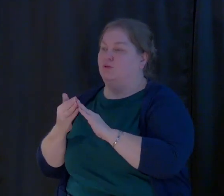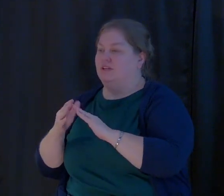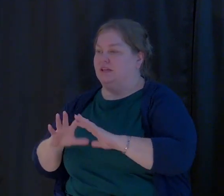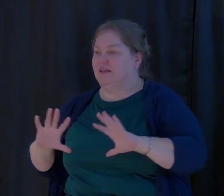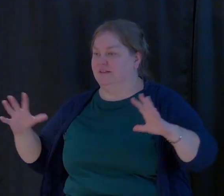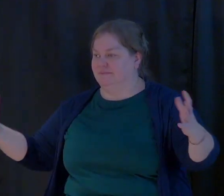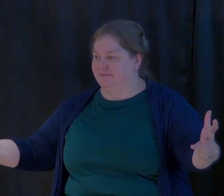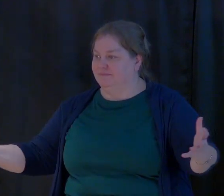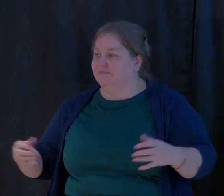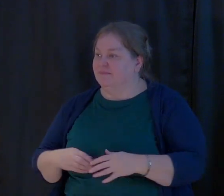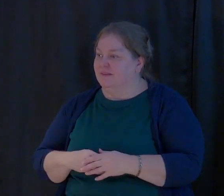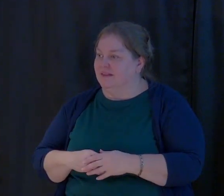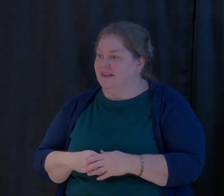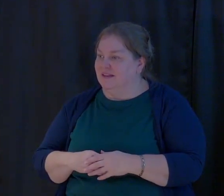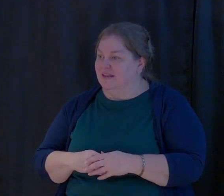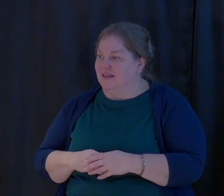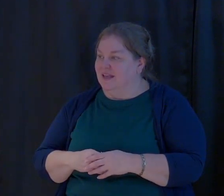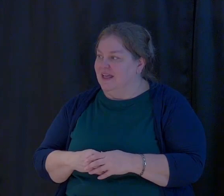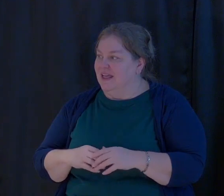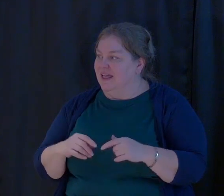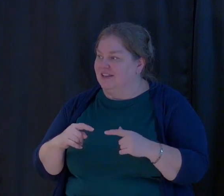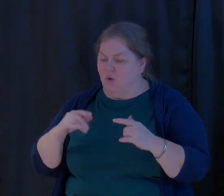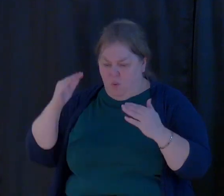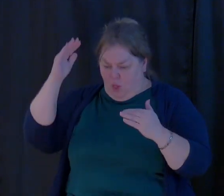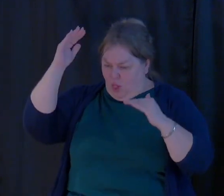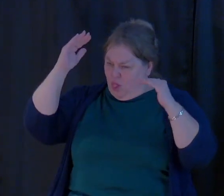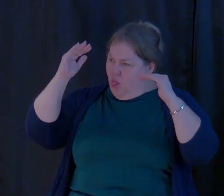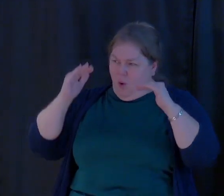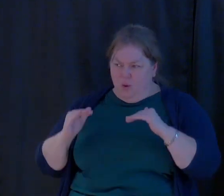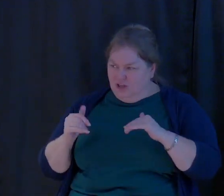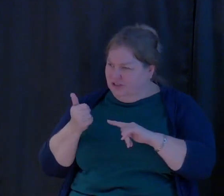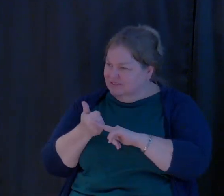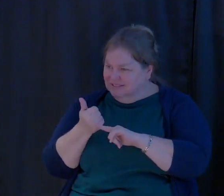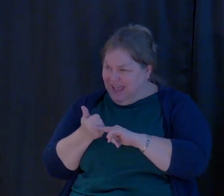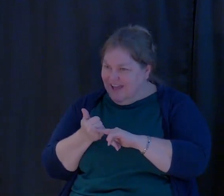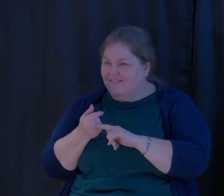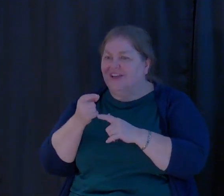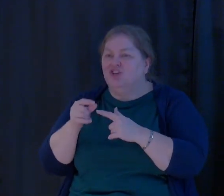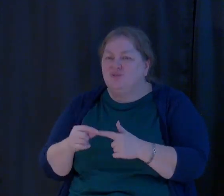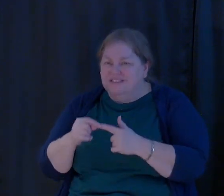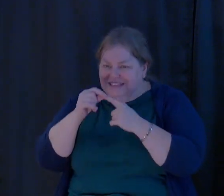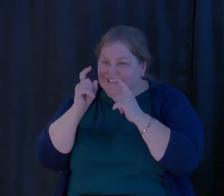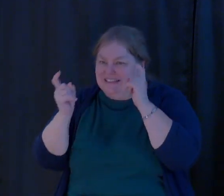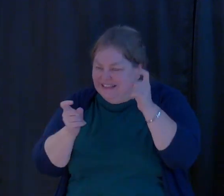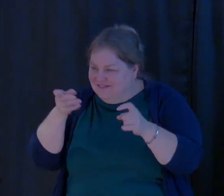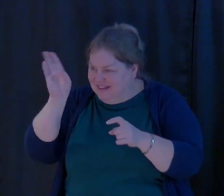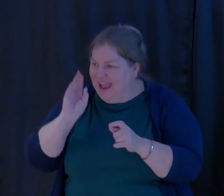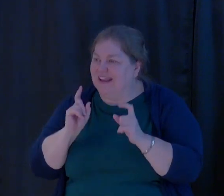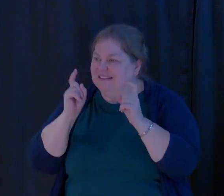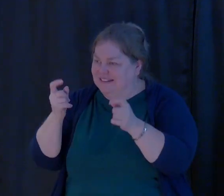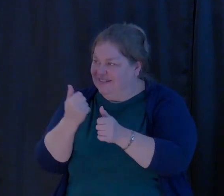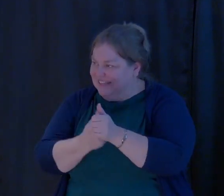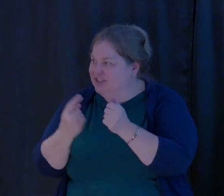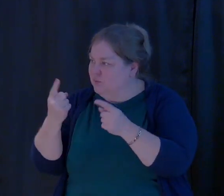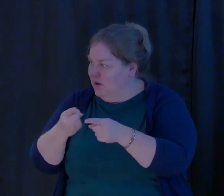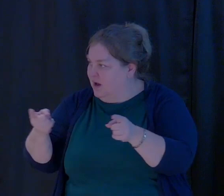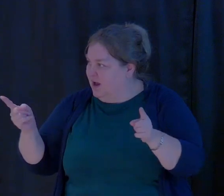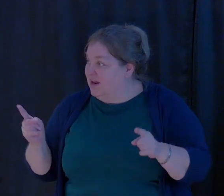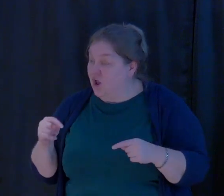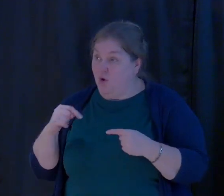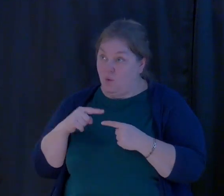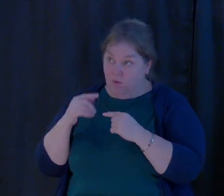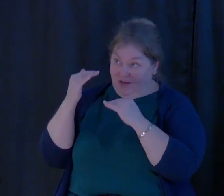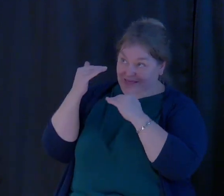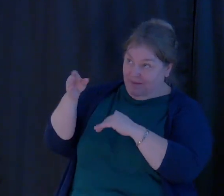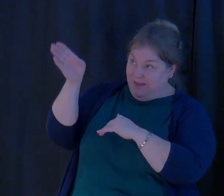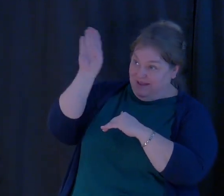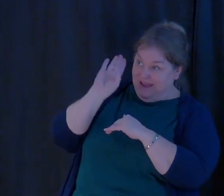When we lower that ceiling too much, we limit the unique gifts that God has given each one of us. And when we limit God's